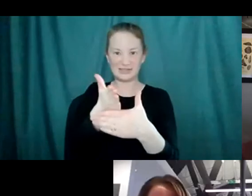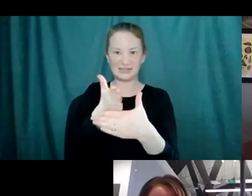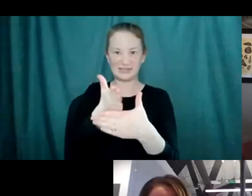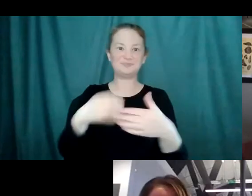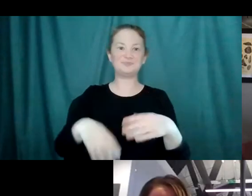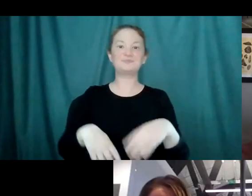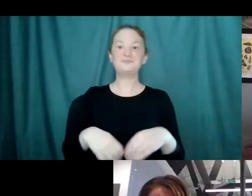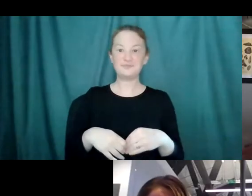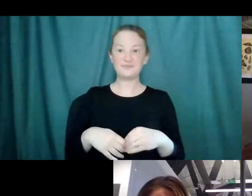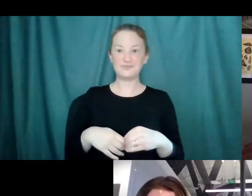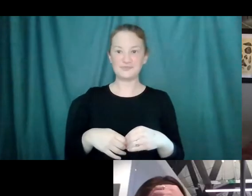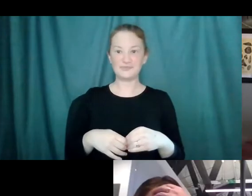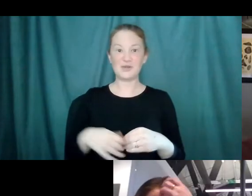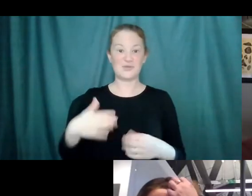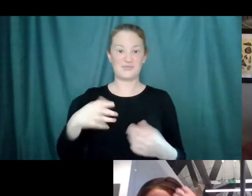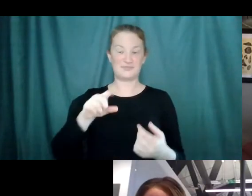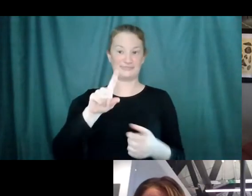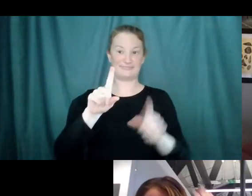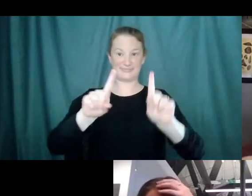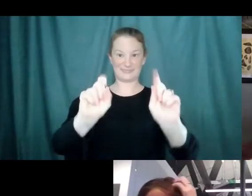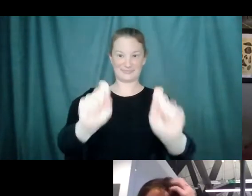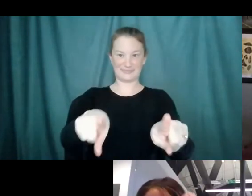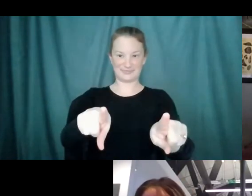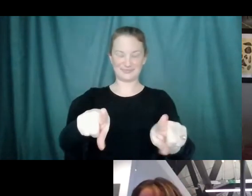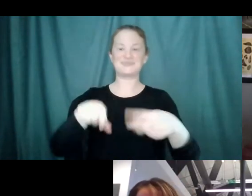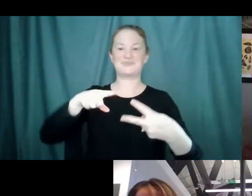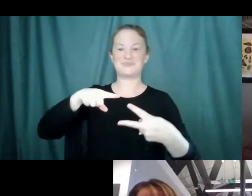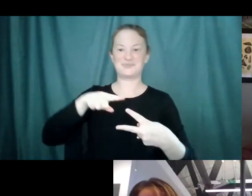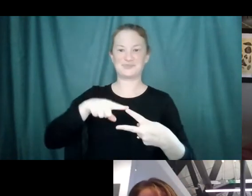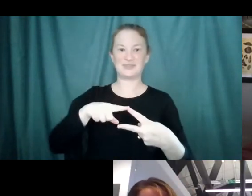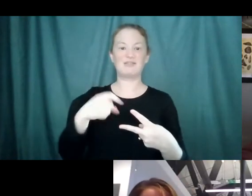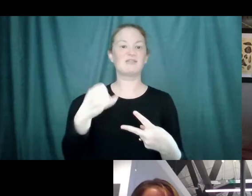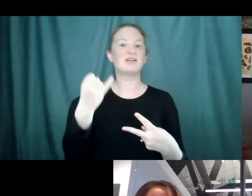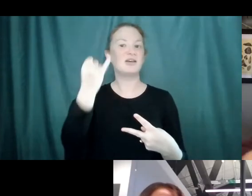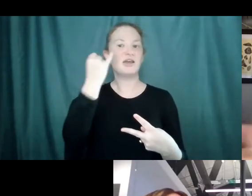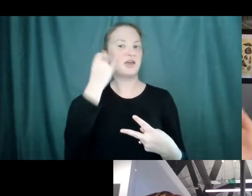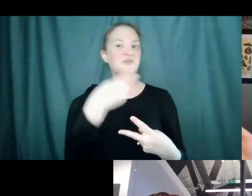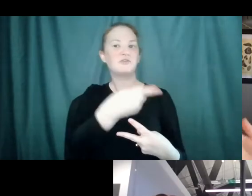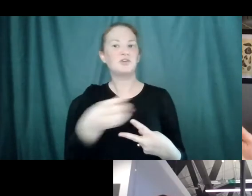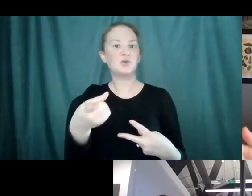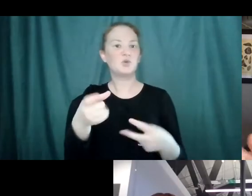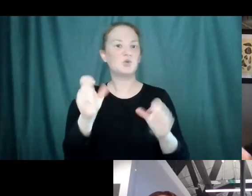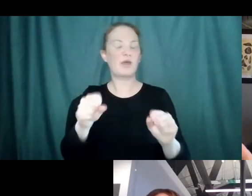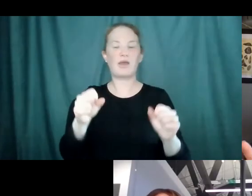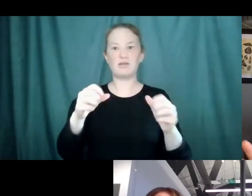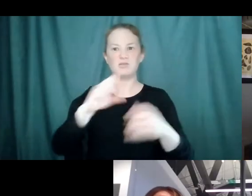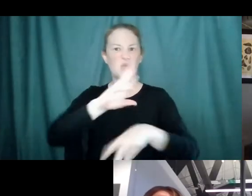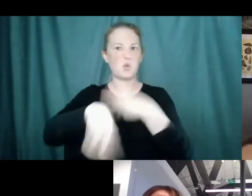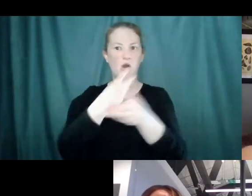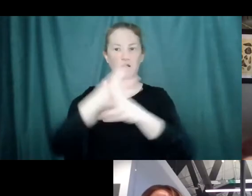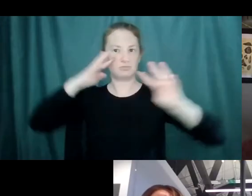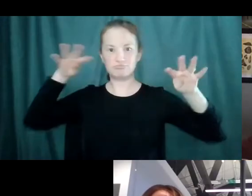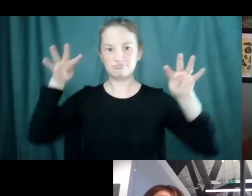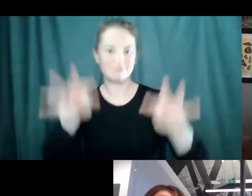this point. Um, and my question for both of you is, um, if you had the opportunity, you had ever the attention of everyone in the whole world